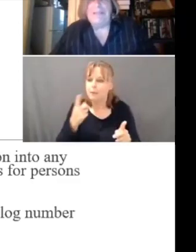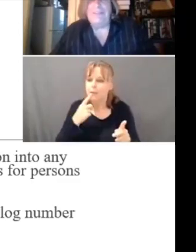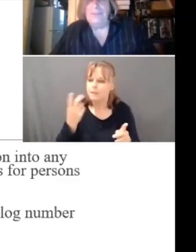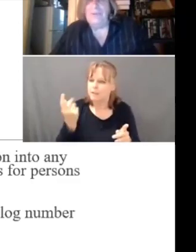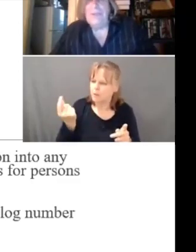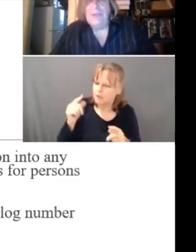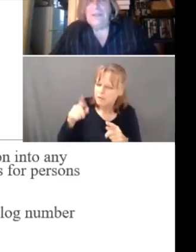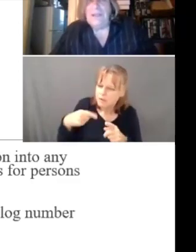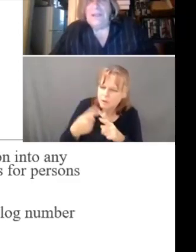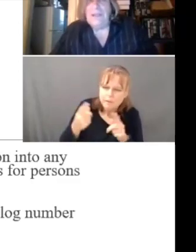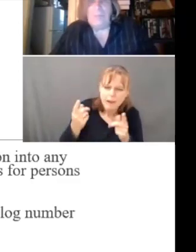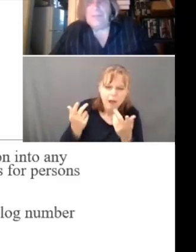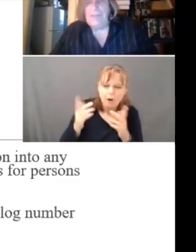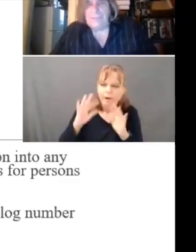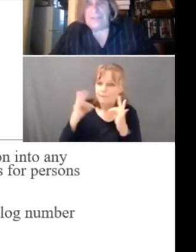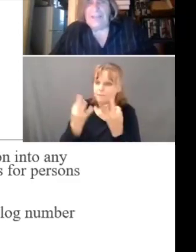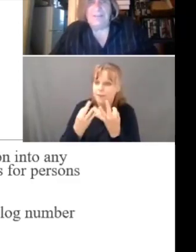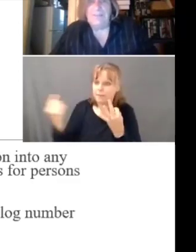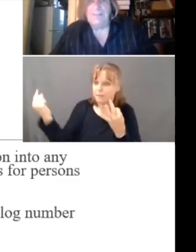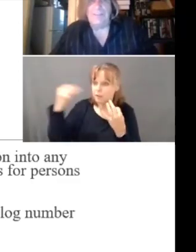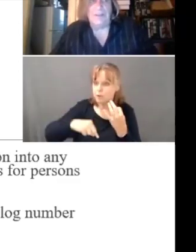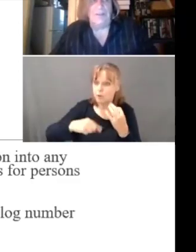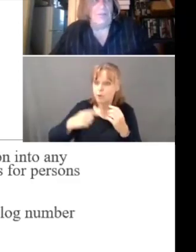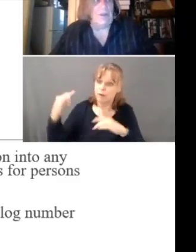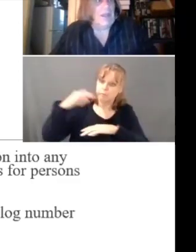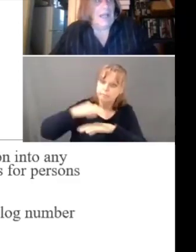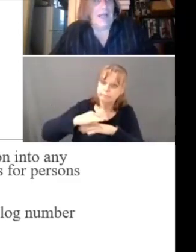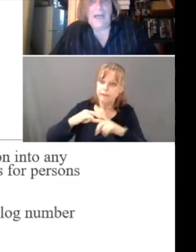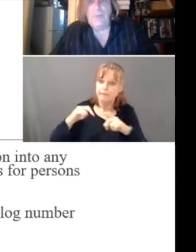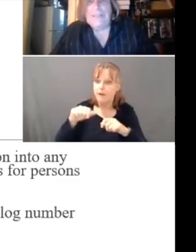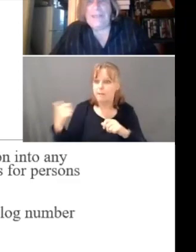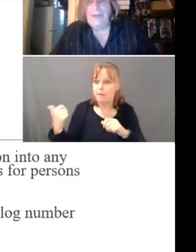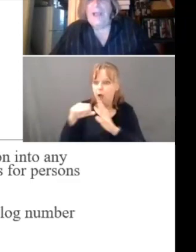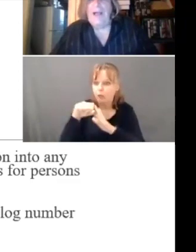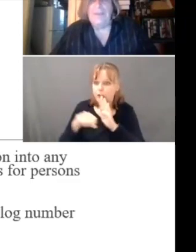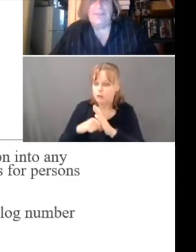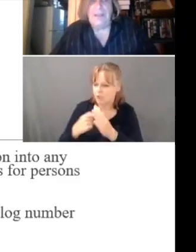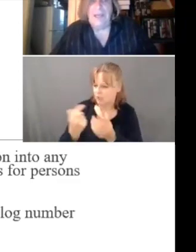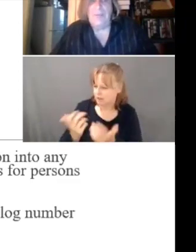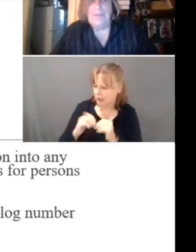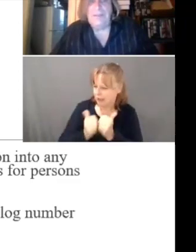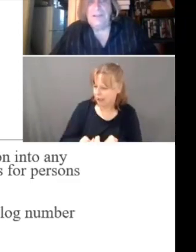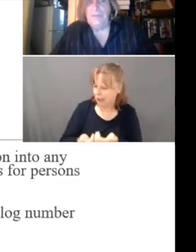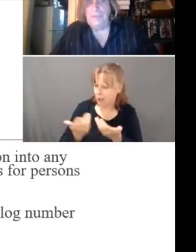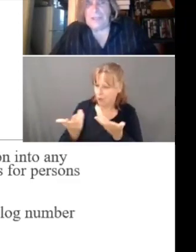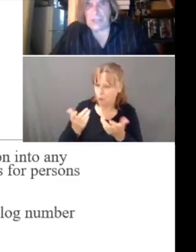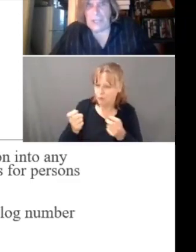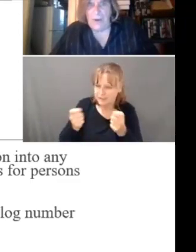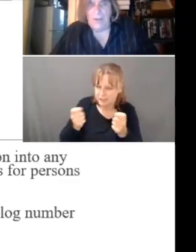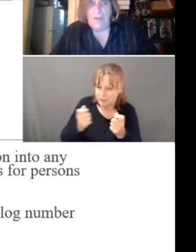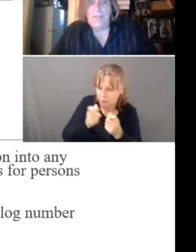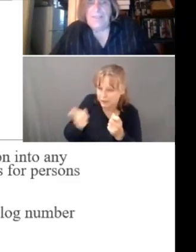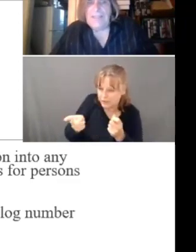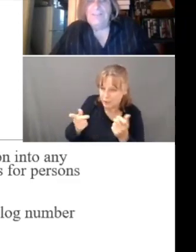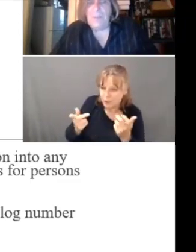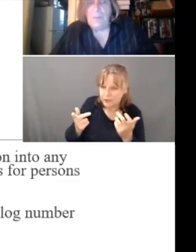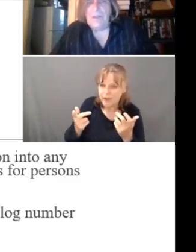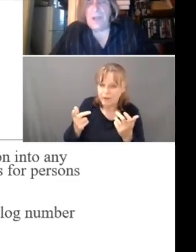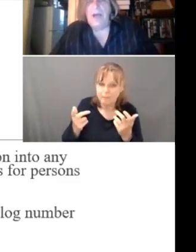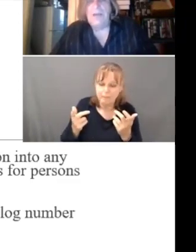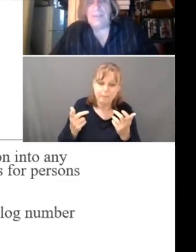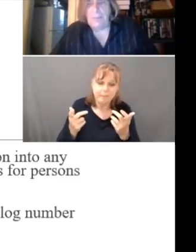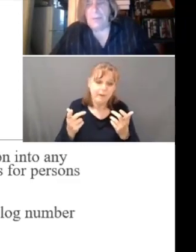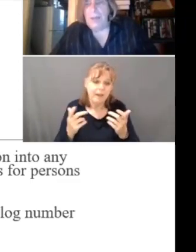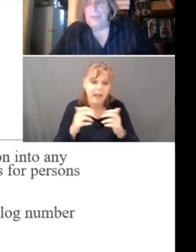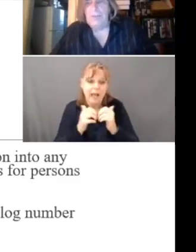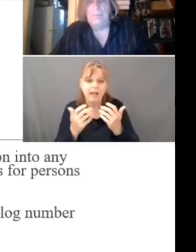families who come in from another state to visit their loved one? How do we get around this? How do we deal with fresh air? Things that were